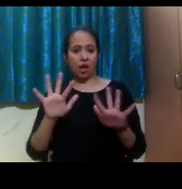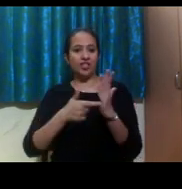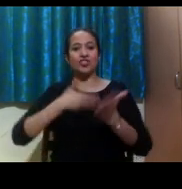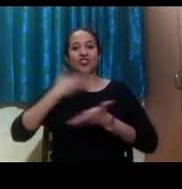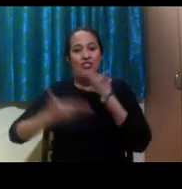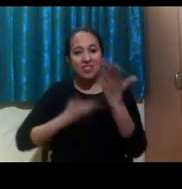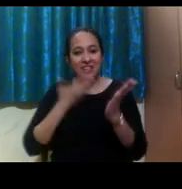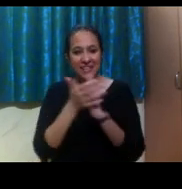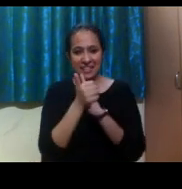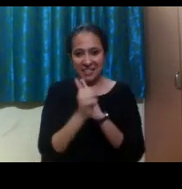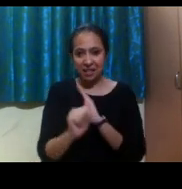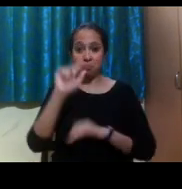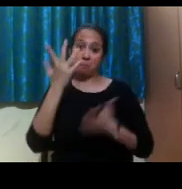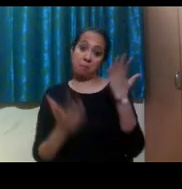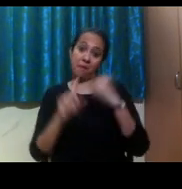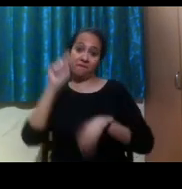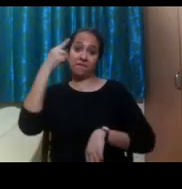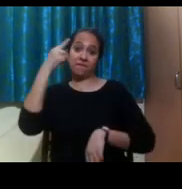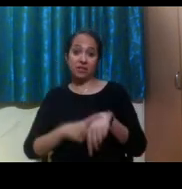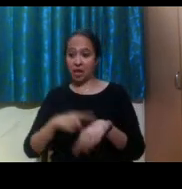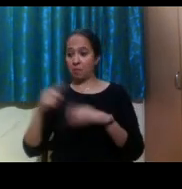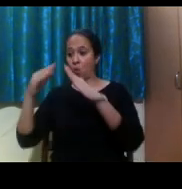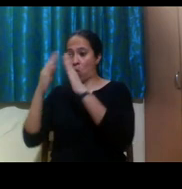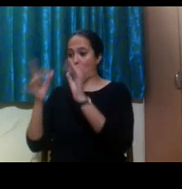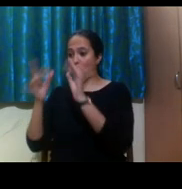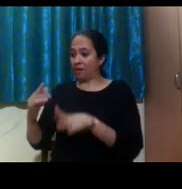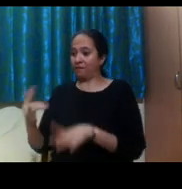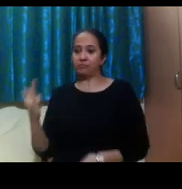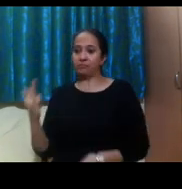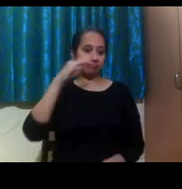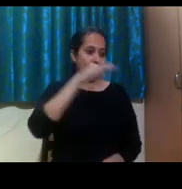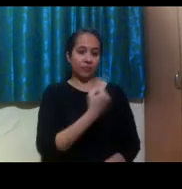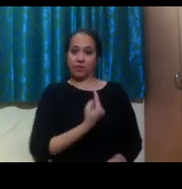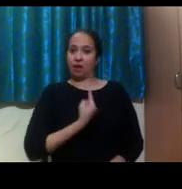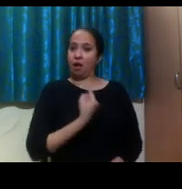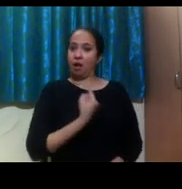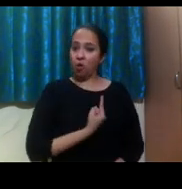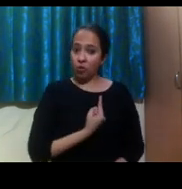if this is your first time living on your own, as well as with a disability.